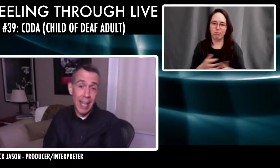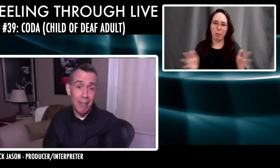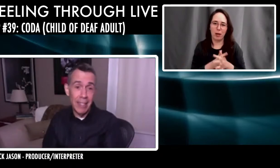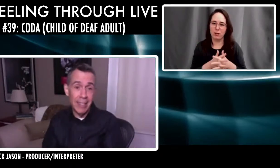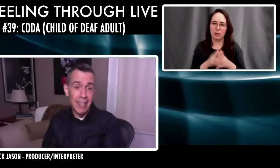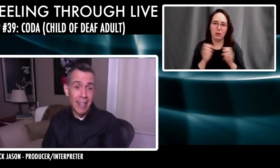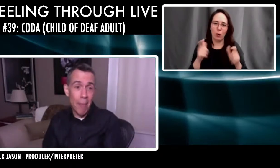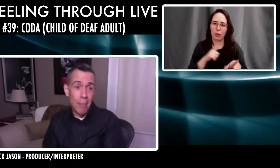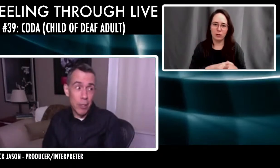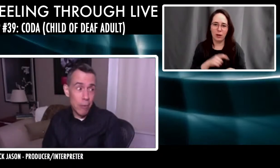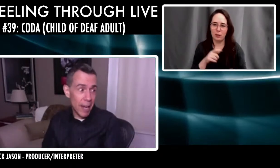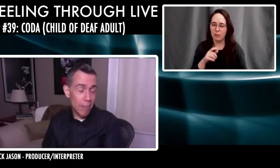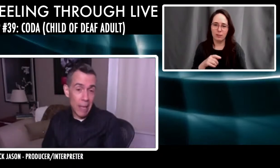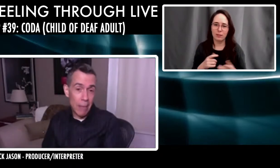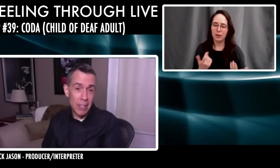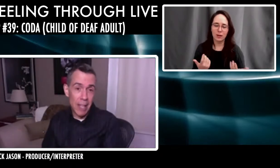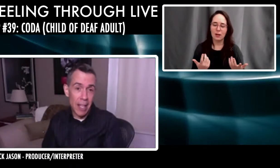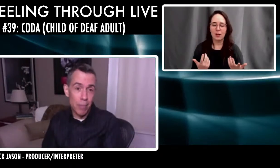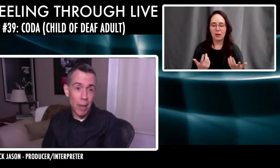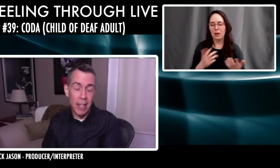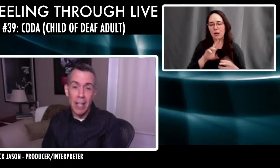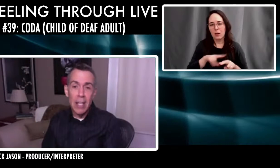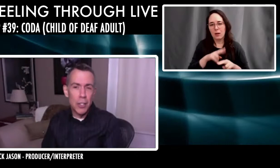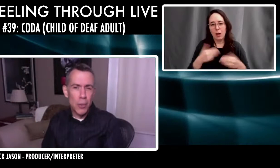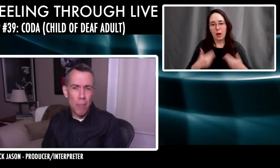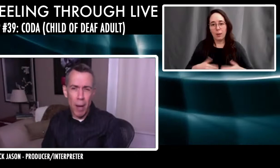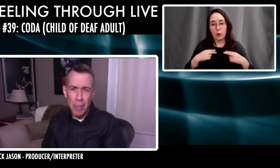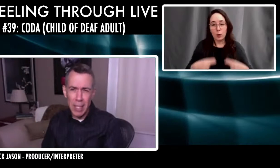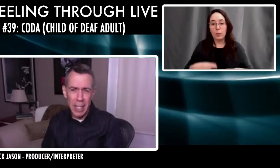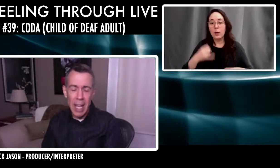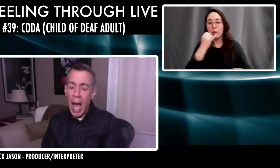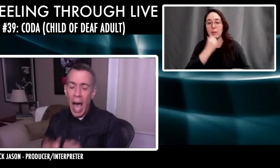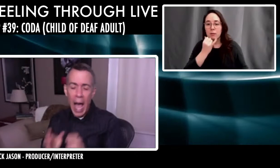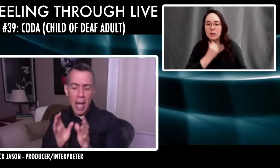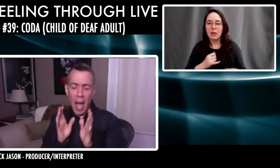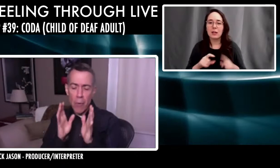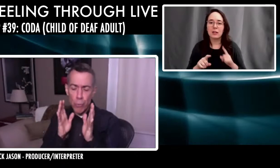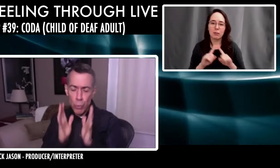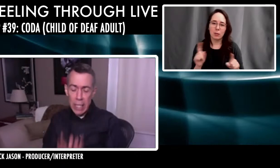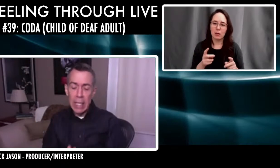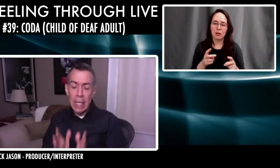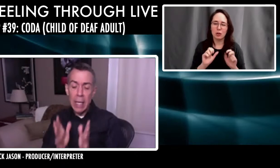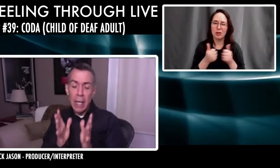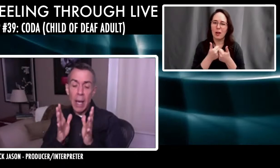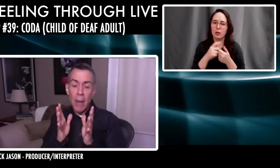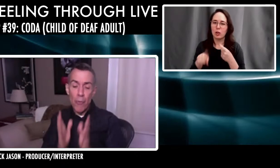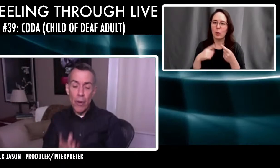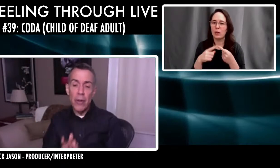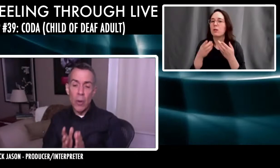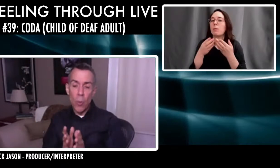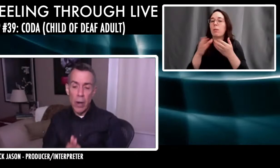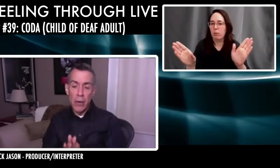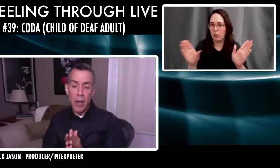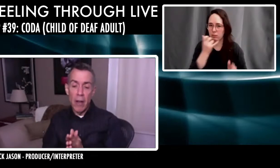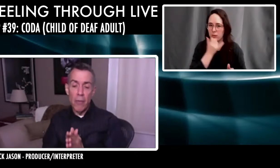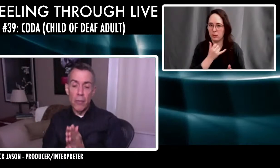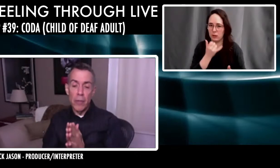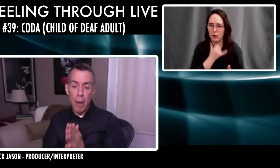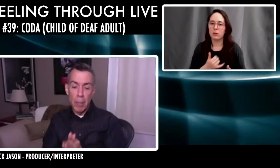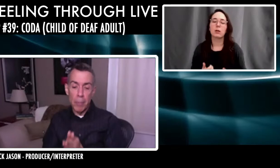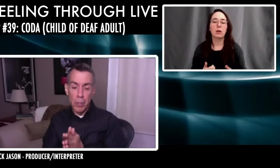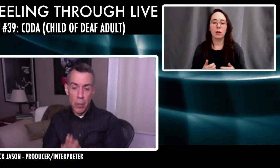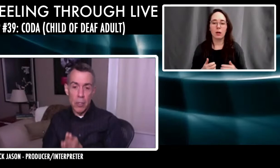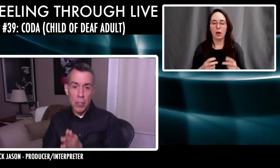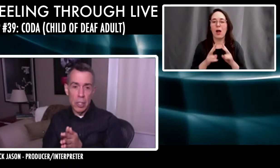can I say? I mean, I'm human. I make mistakes, but to do it publicly, I really am very aware of